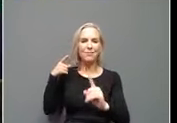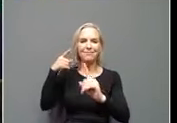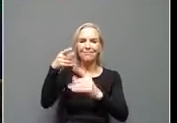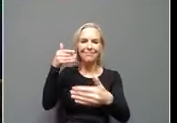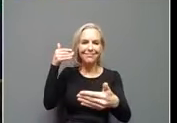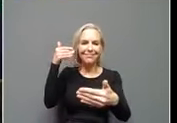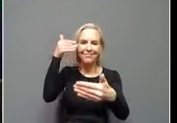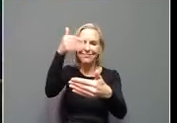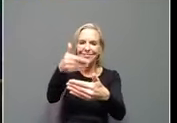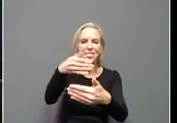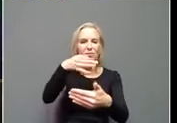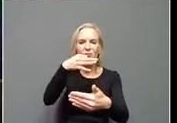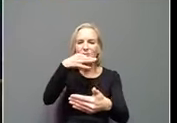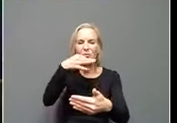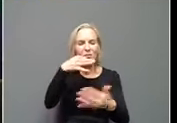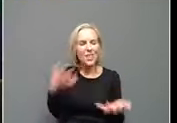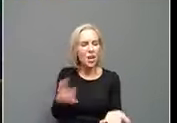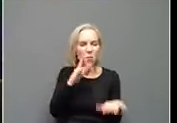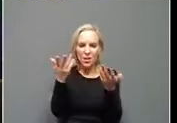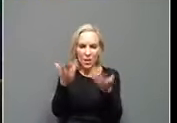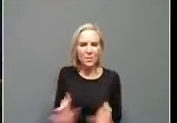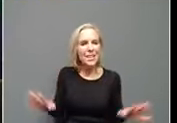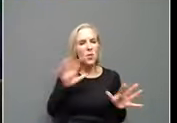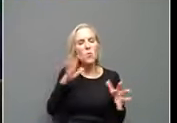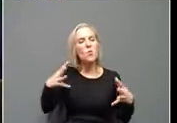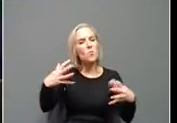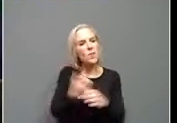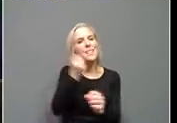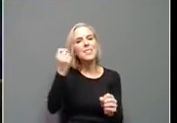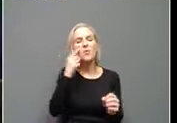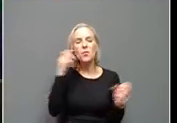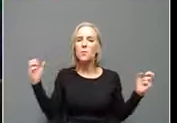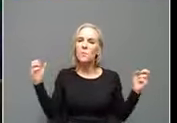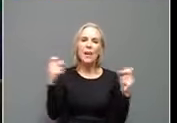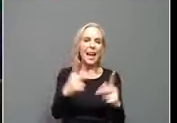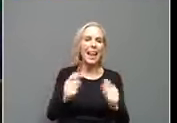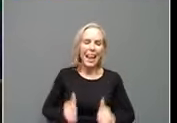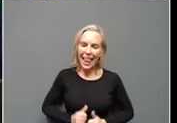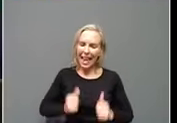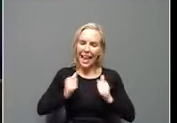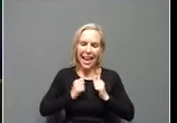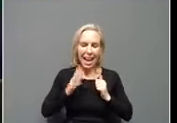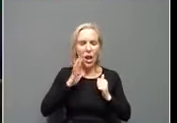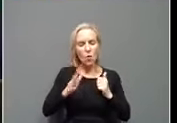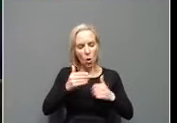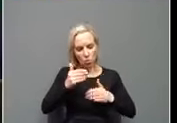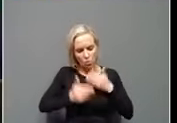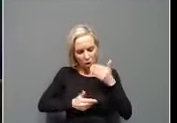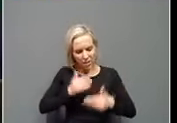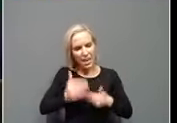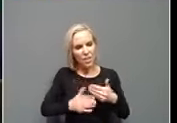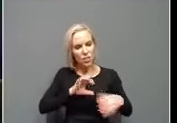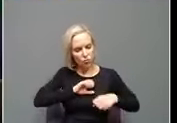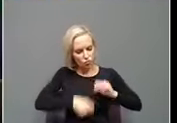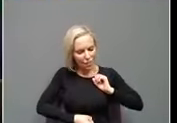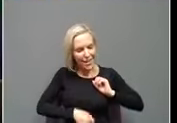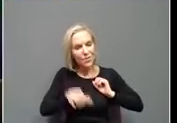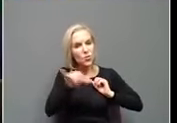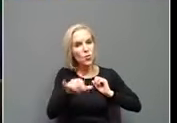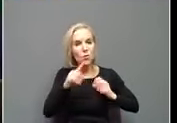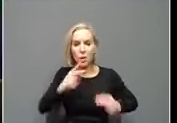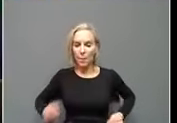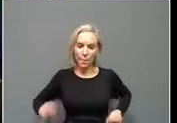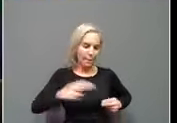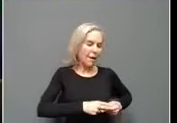to complete this. Uh, we're going to win. We're going to get back to our lives. We're going to process the grief we've been through, but then buckle up because our